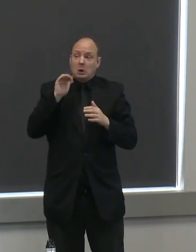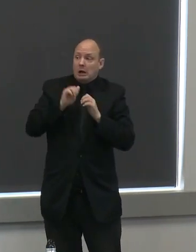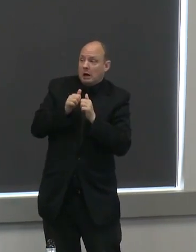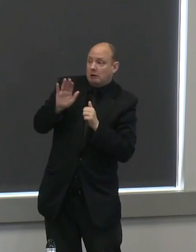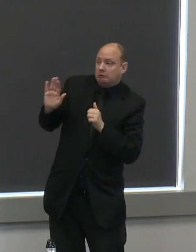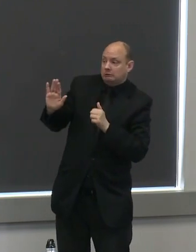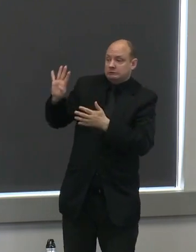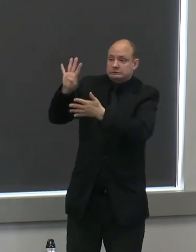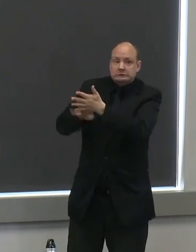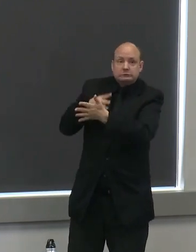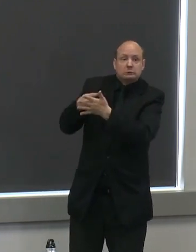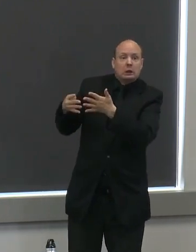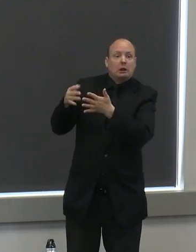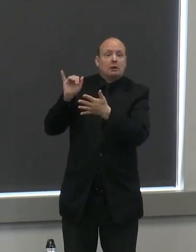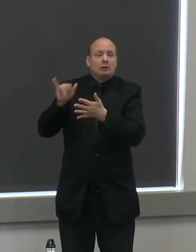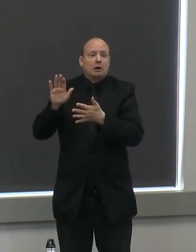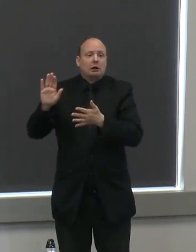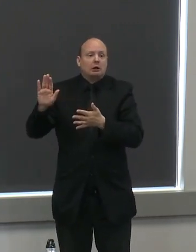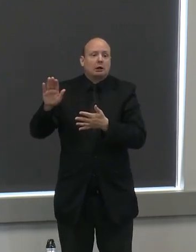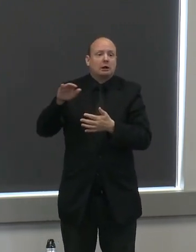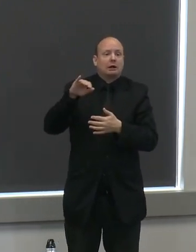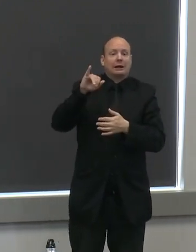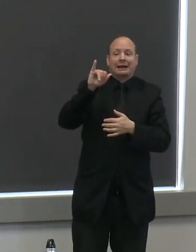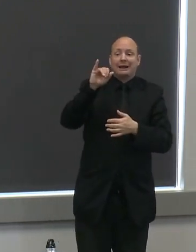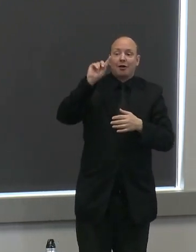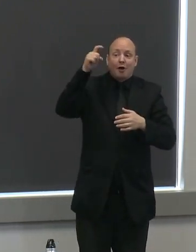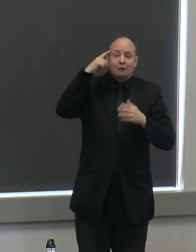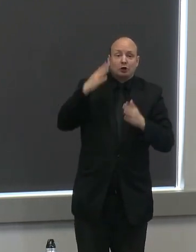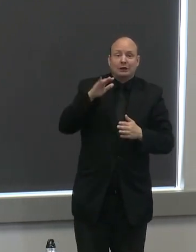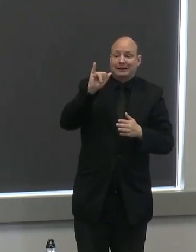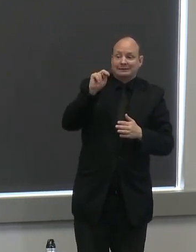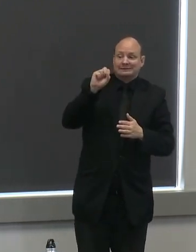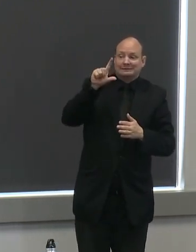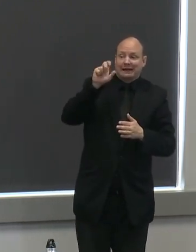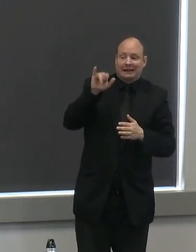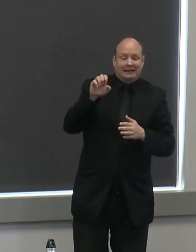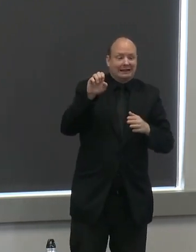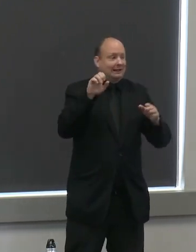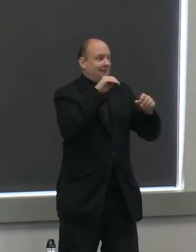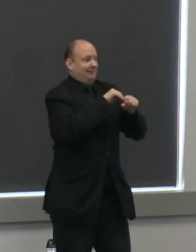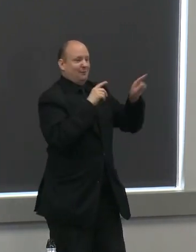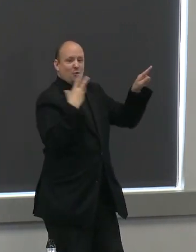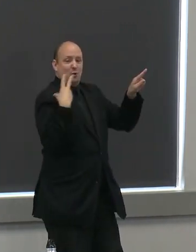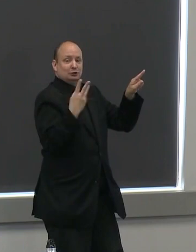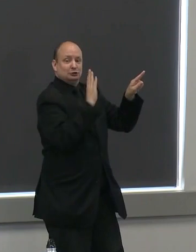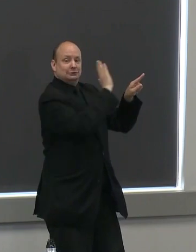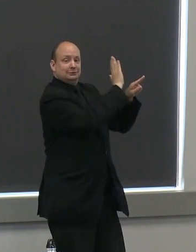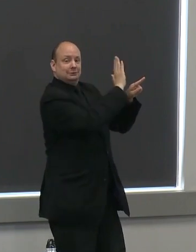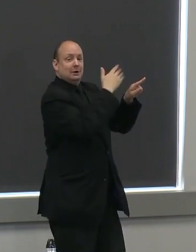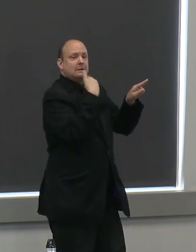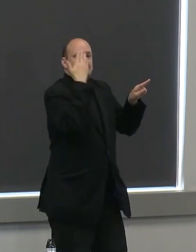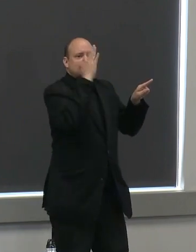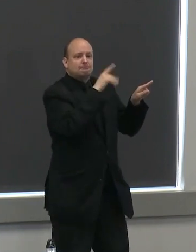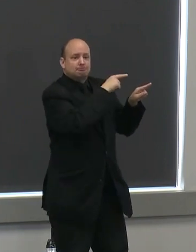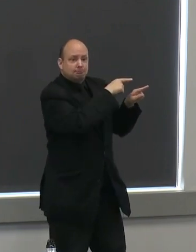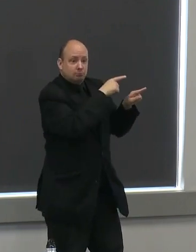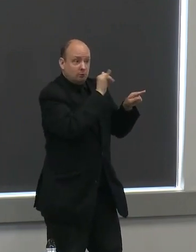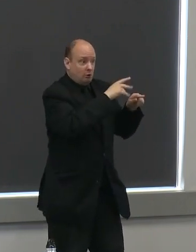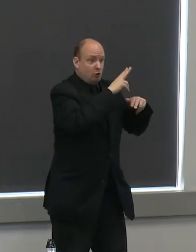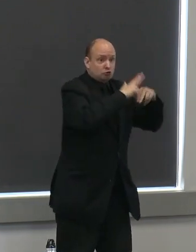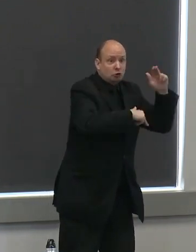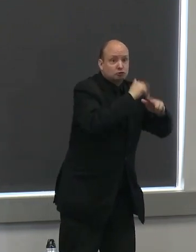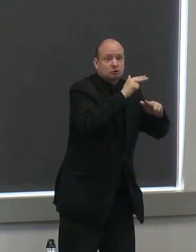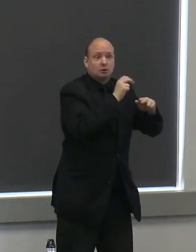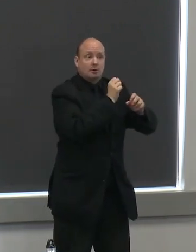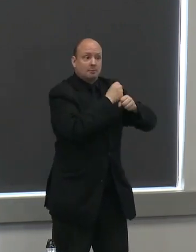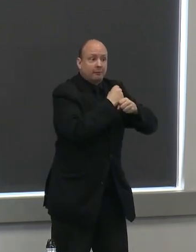was quite frustrated that he uh closed down uh construction and manufacturing and wished he'd taken the approach uh